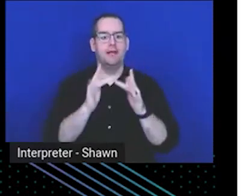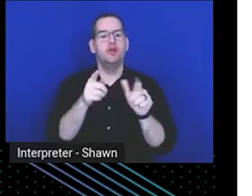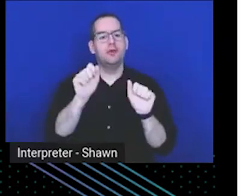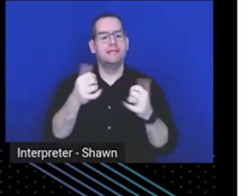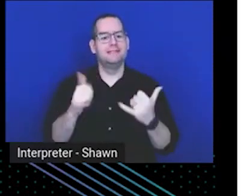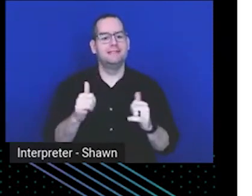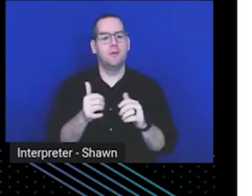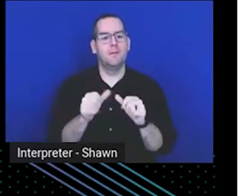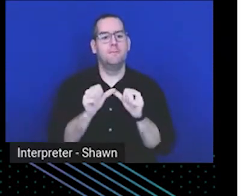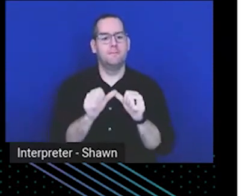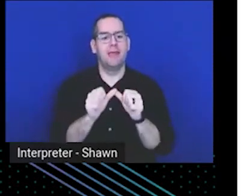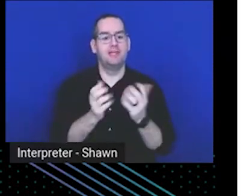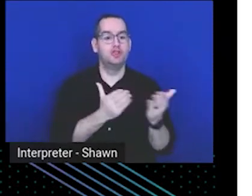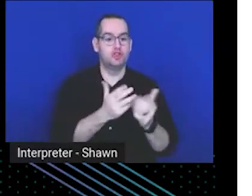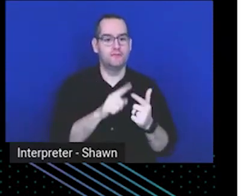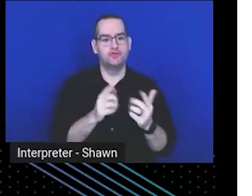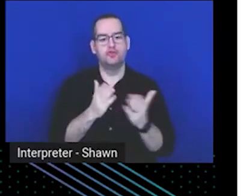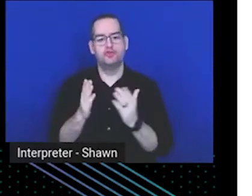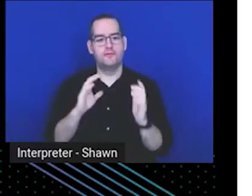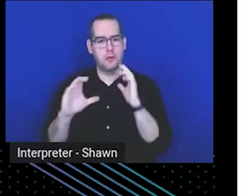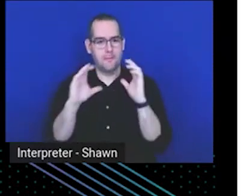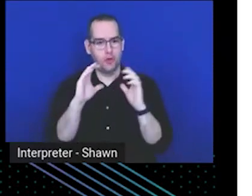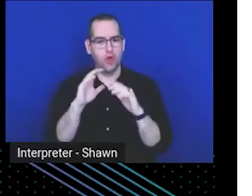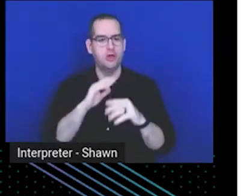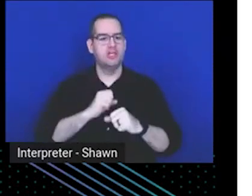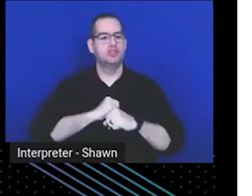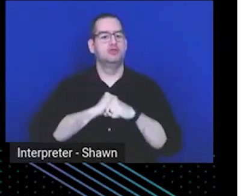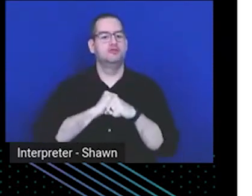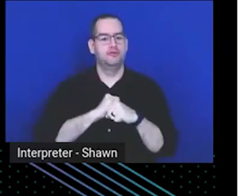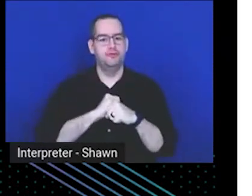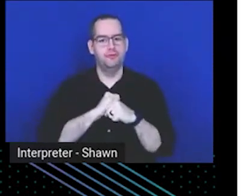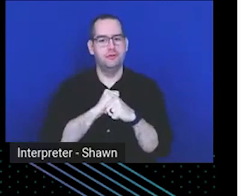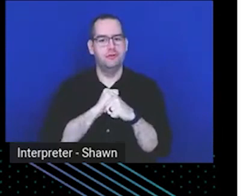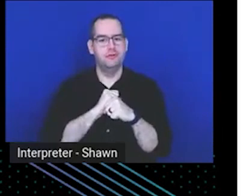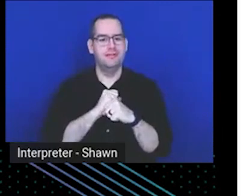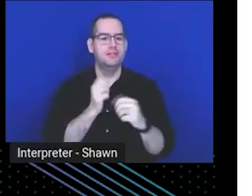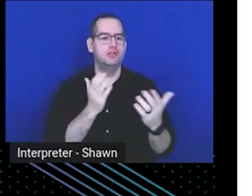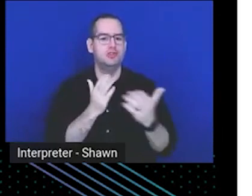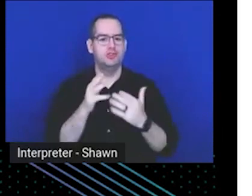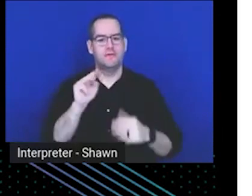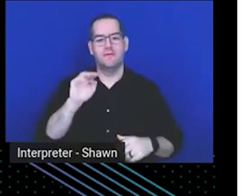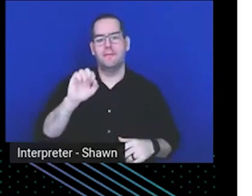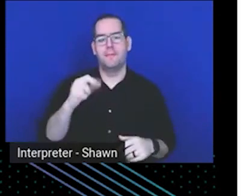service-to-service communication over secure service mesh availability.